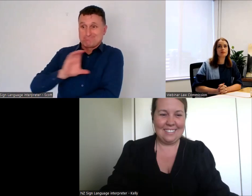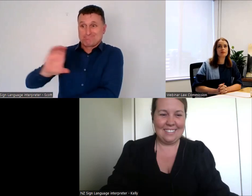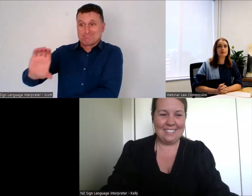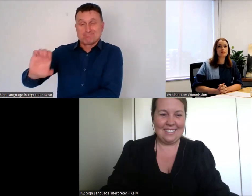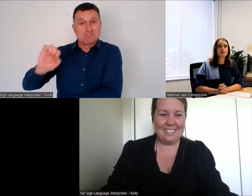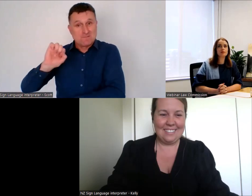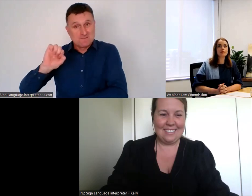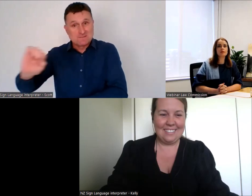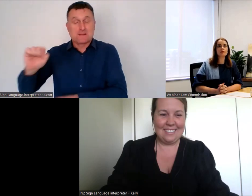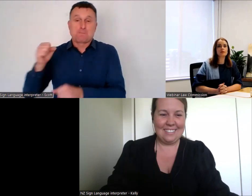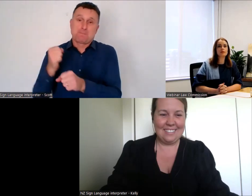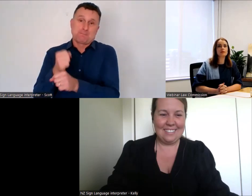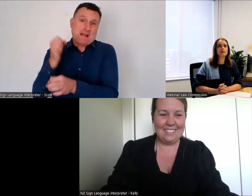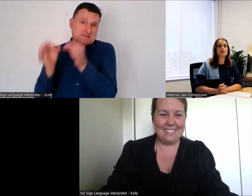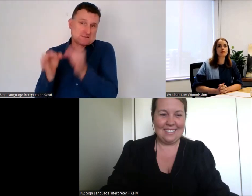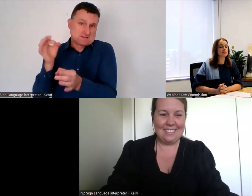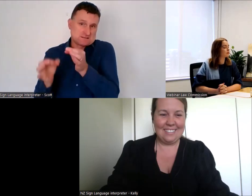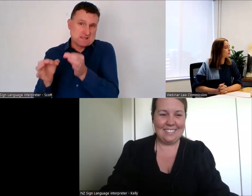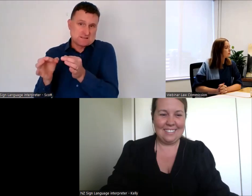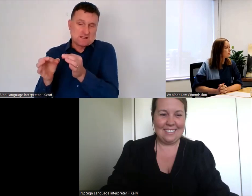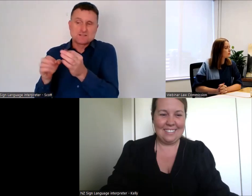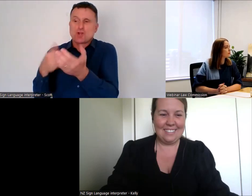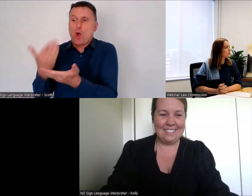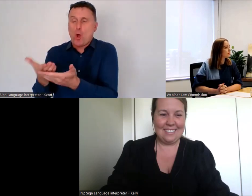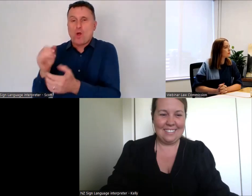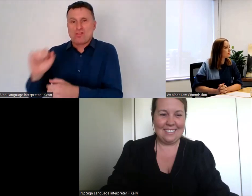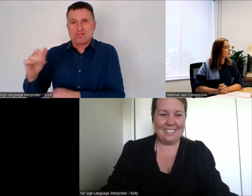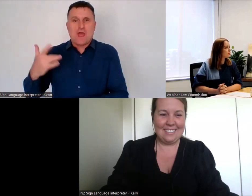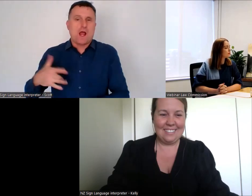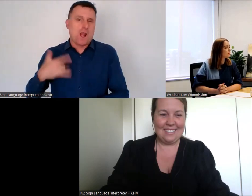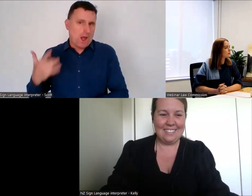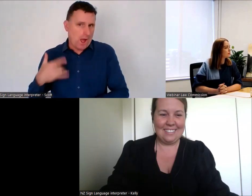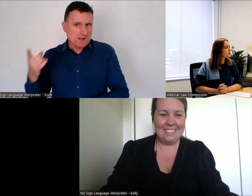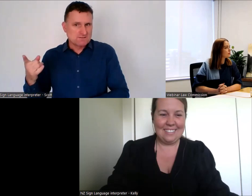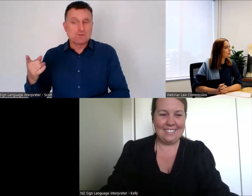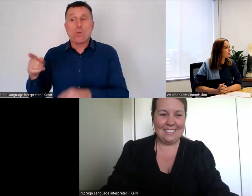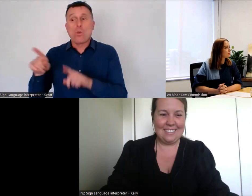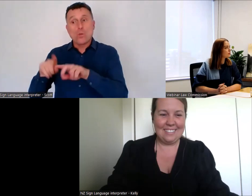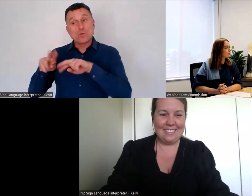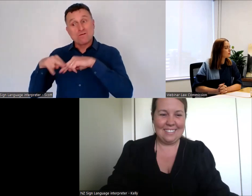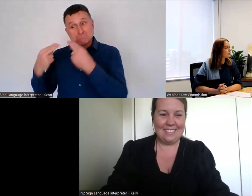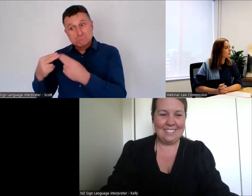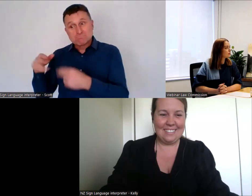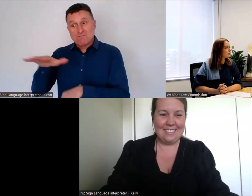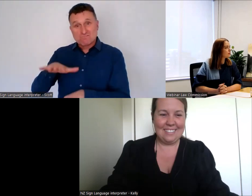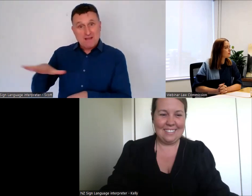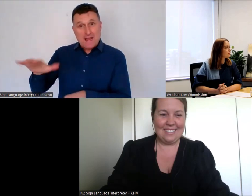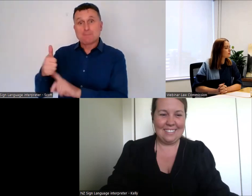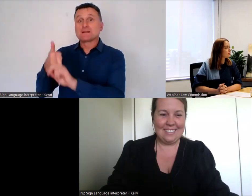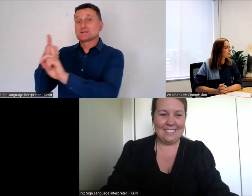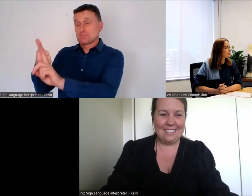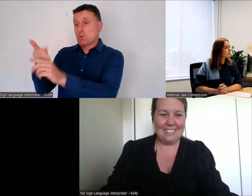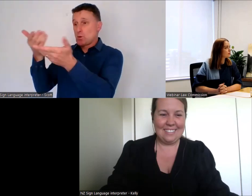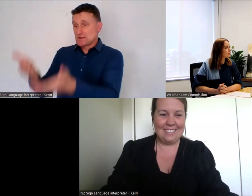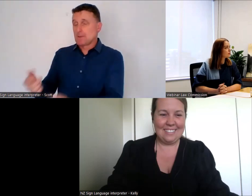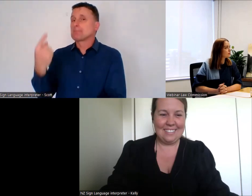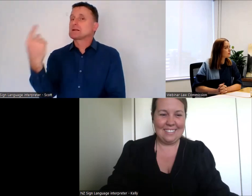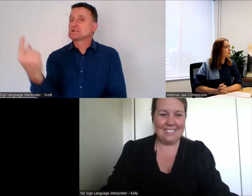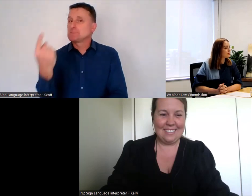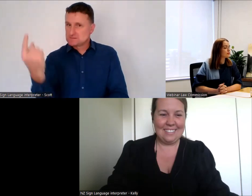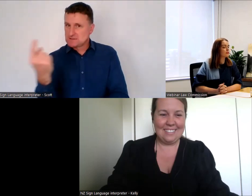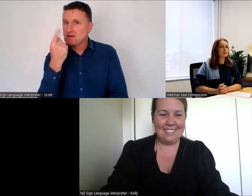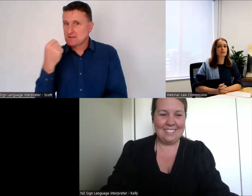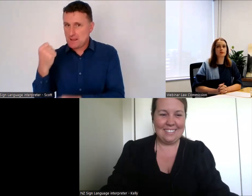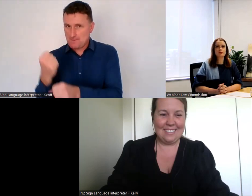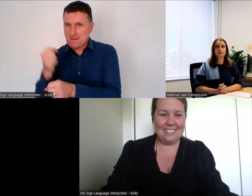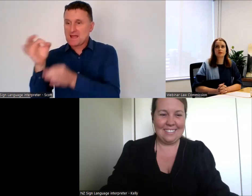with support from a whānau family and carers. And on the other hand, keeping